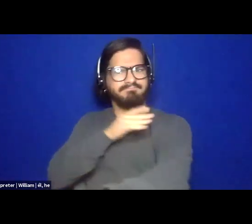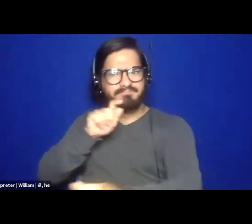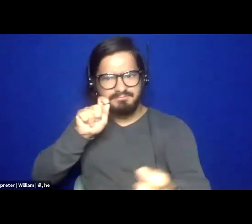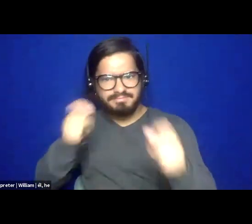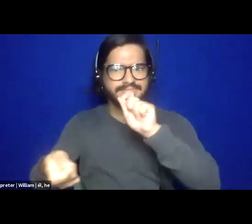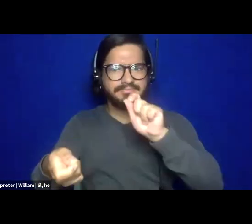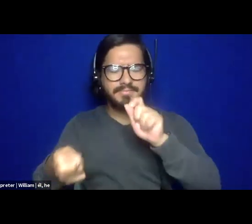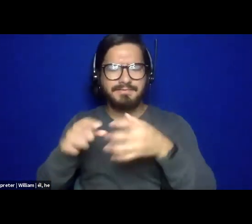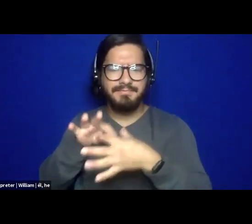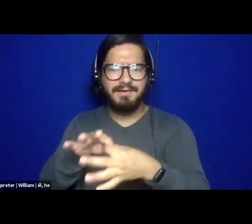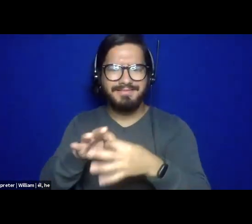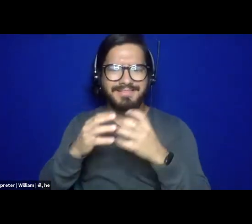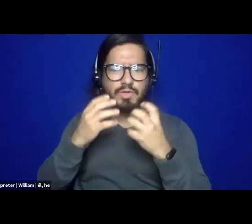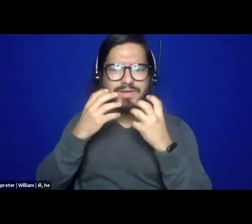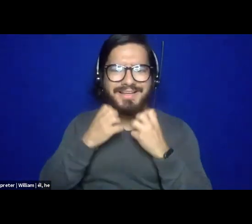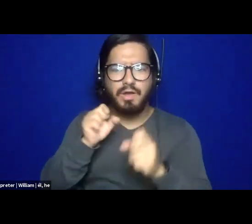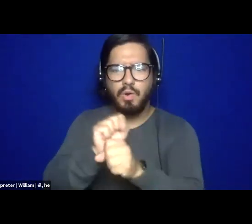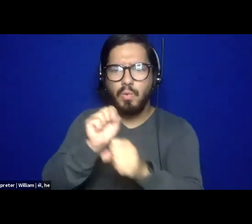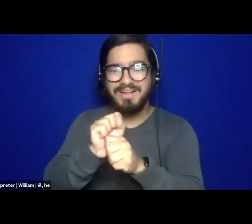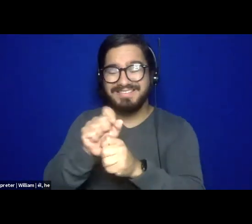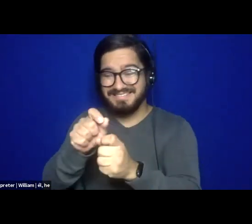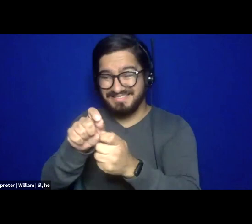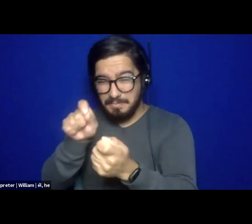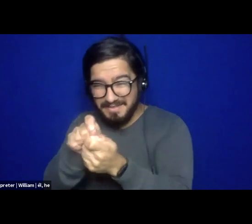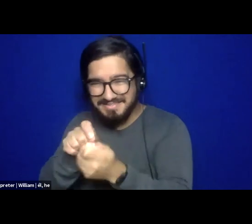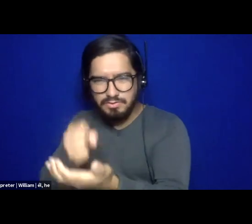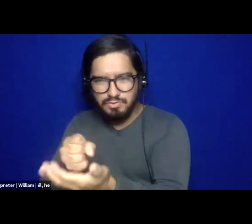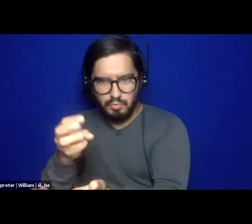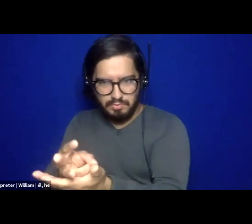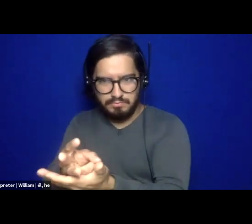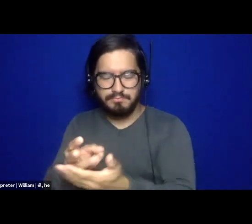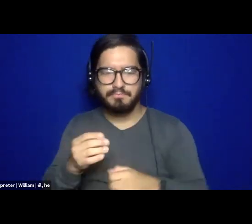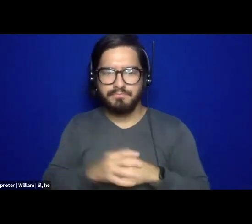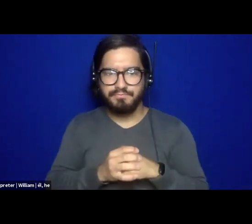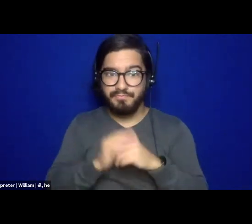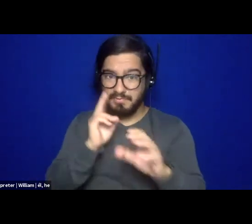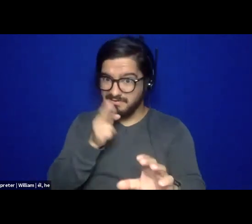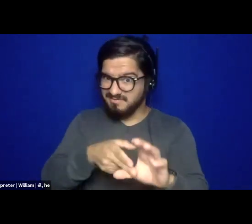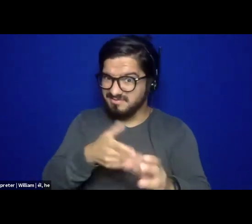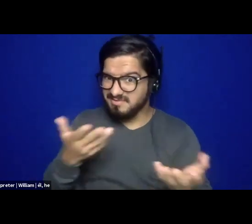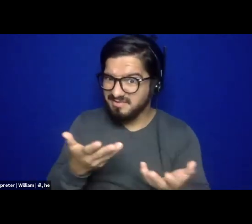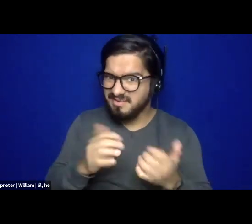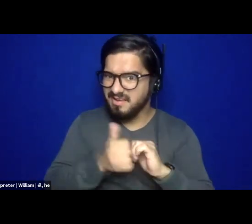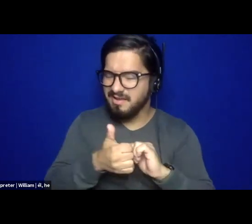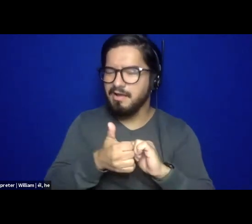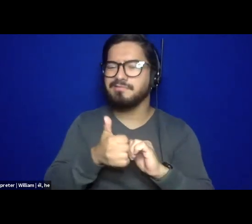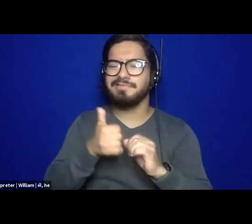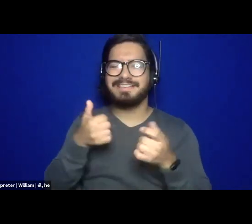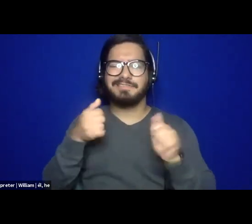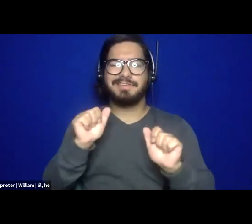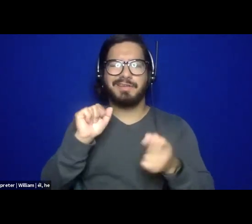specifically in social work. So I come to this work by way of harm reduction and doing organizing